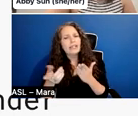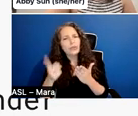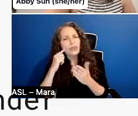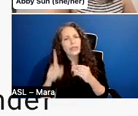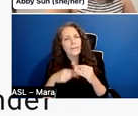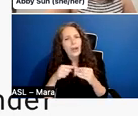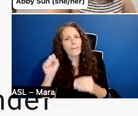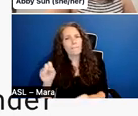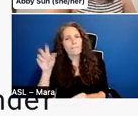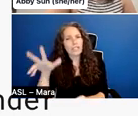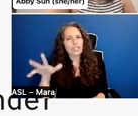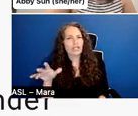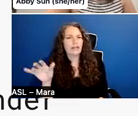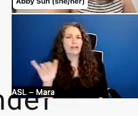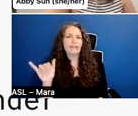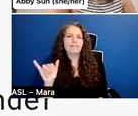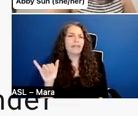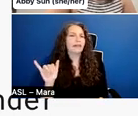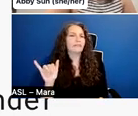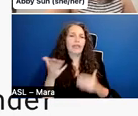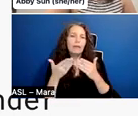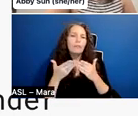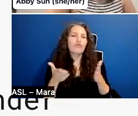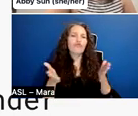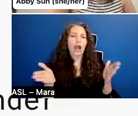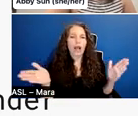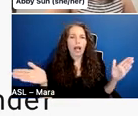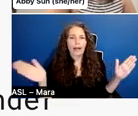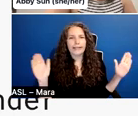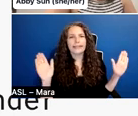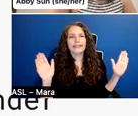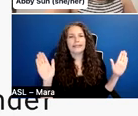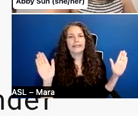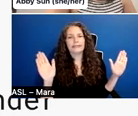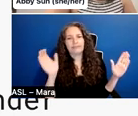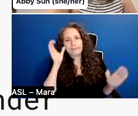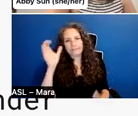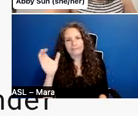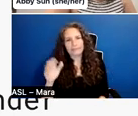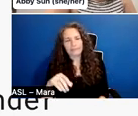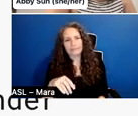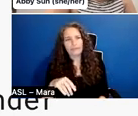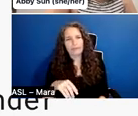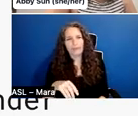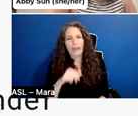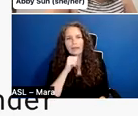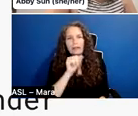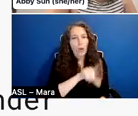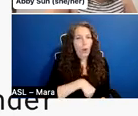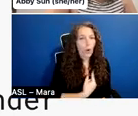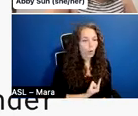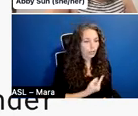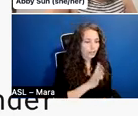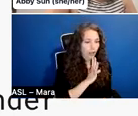um, pitching is, um, not only talking to someone who is obviously a funder